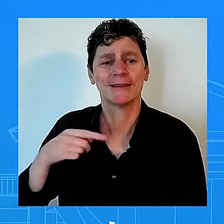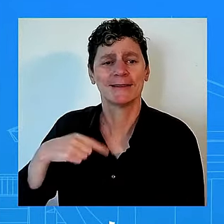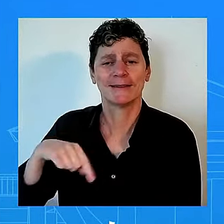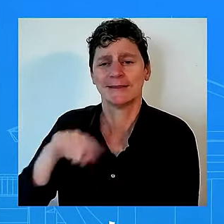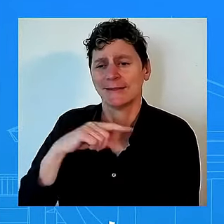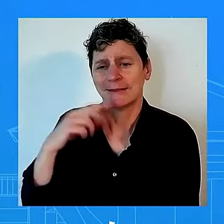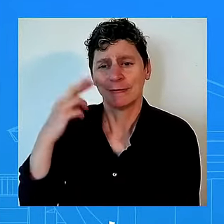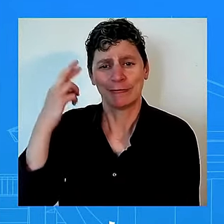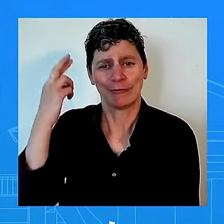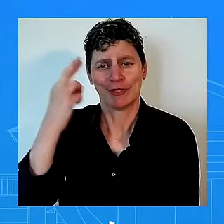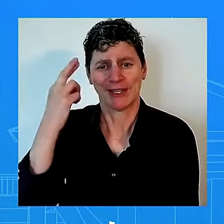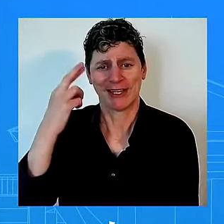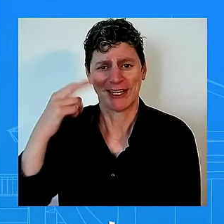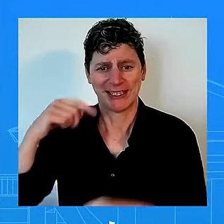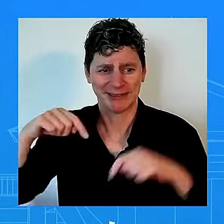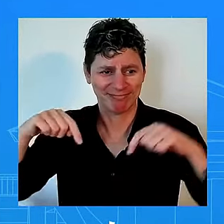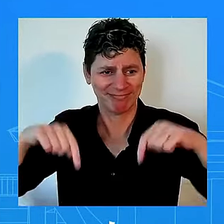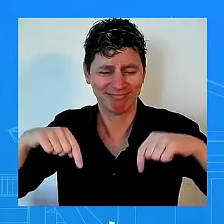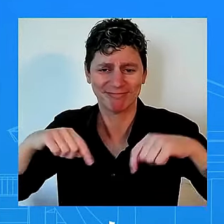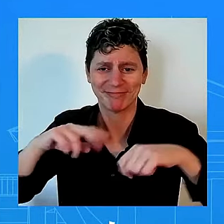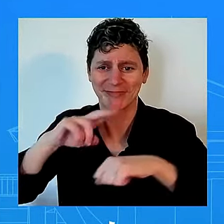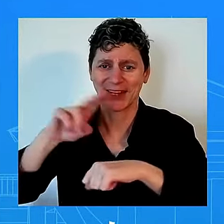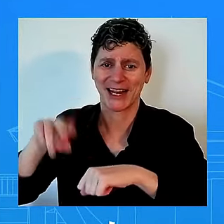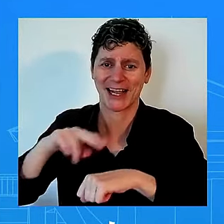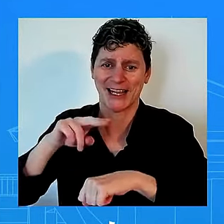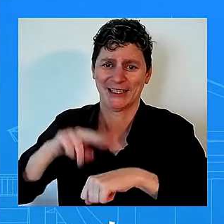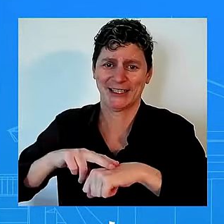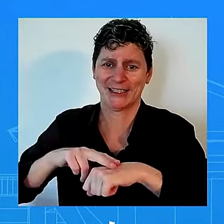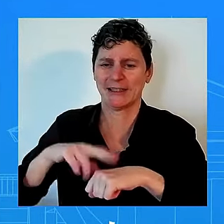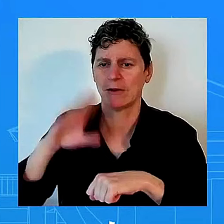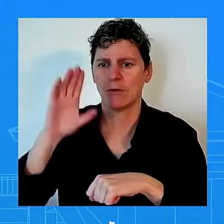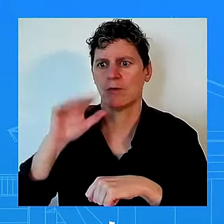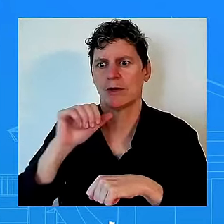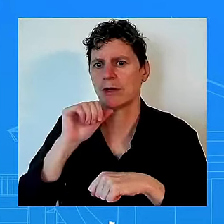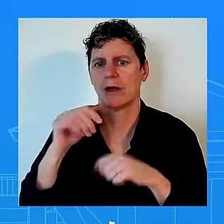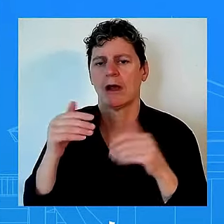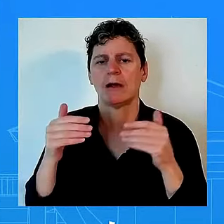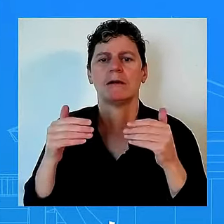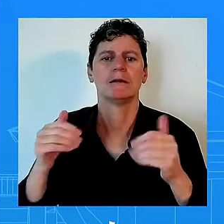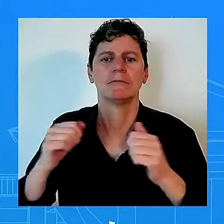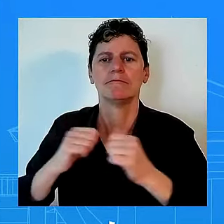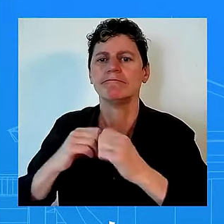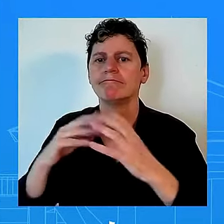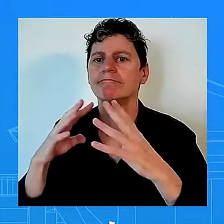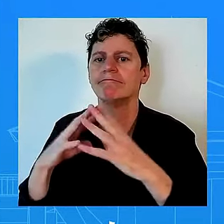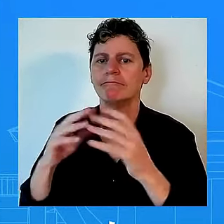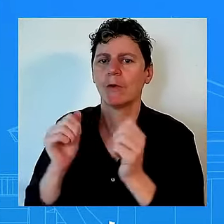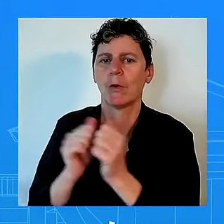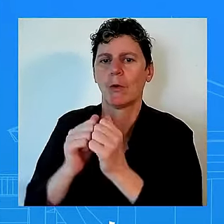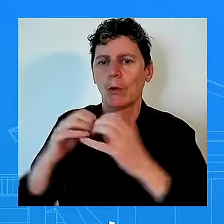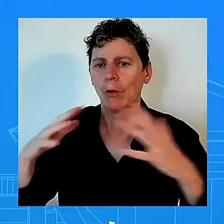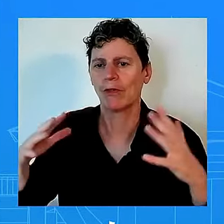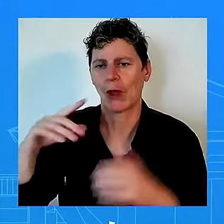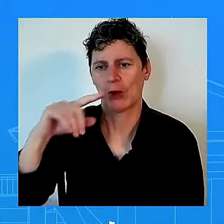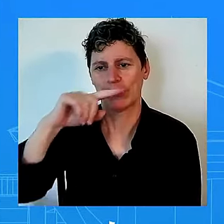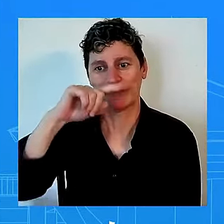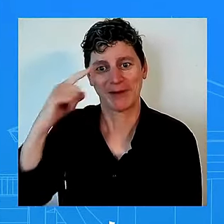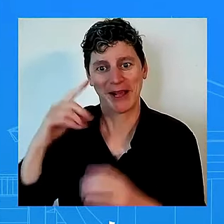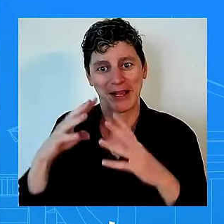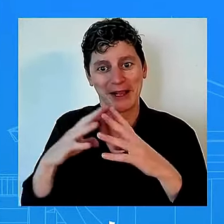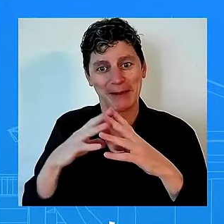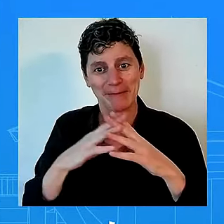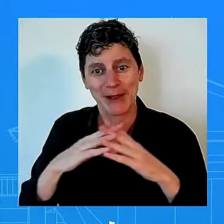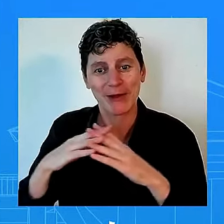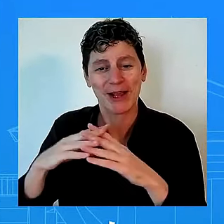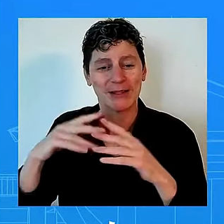without the determination dreams and contributions of black americans and he felt that it was fitting to do this on the same week